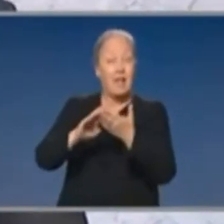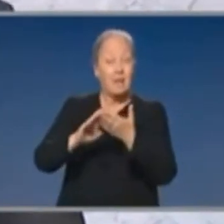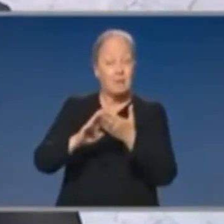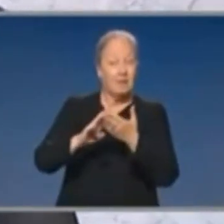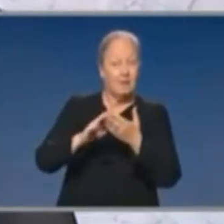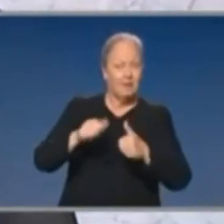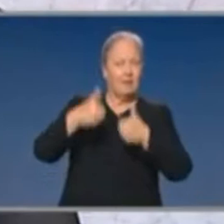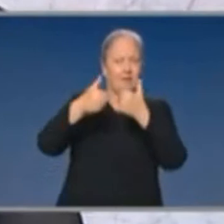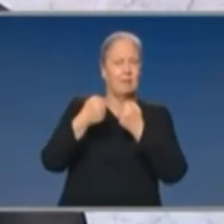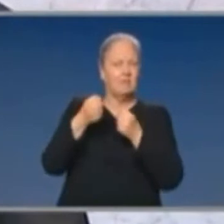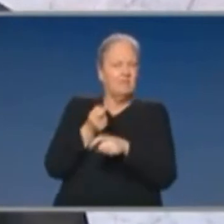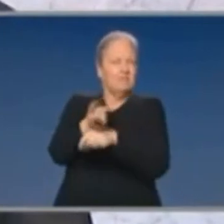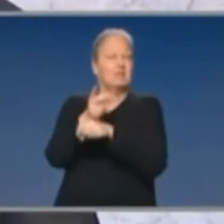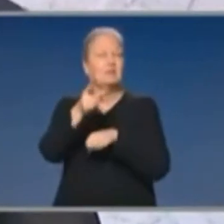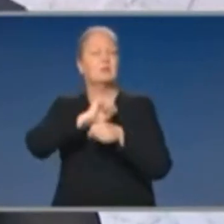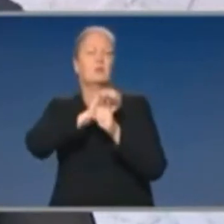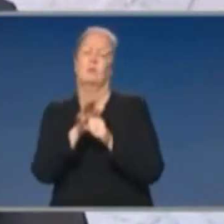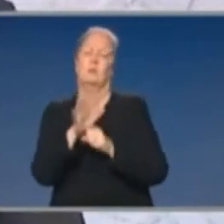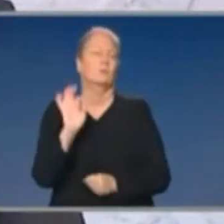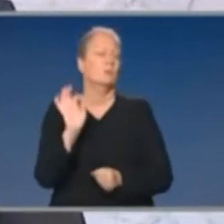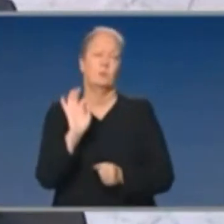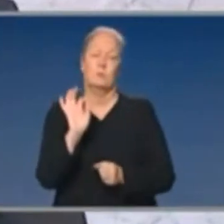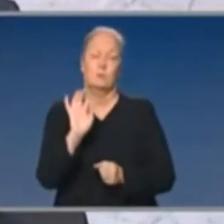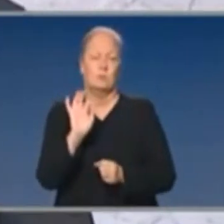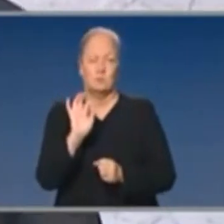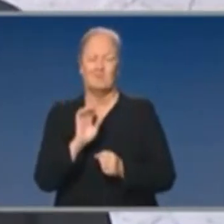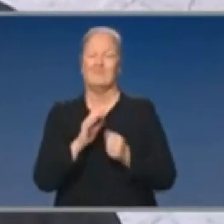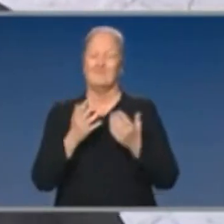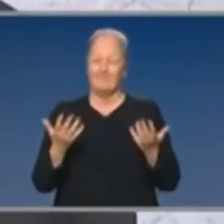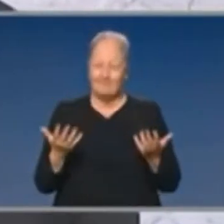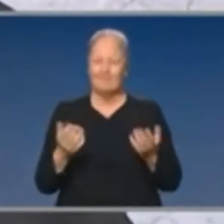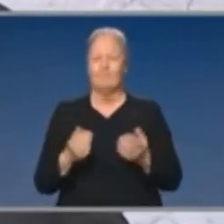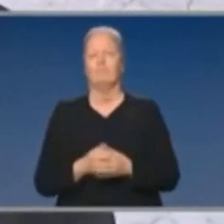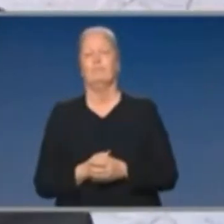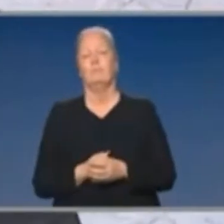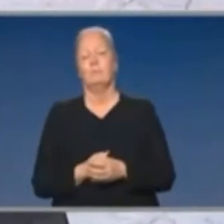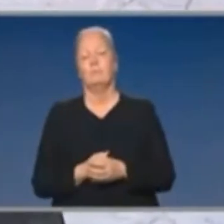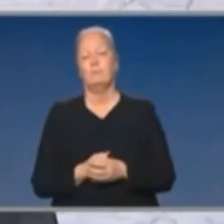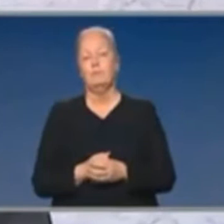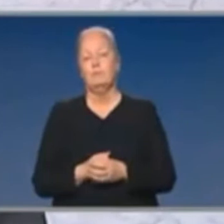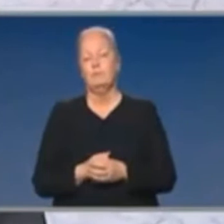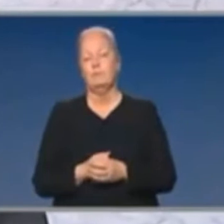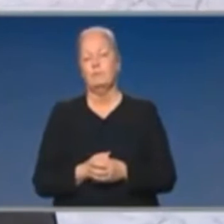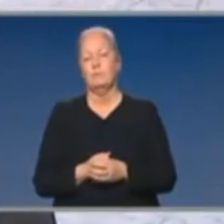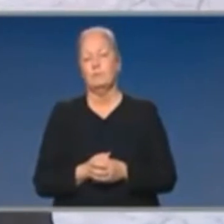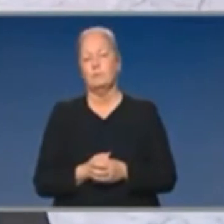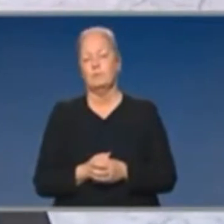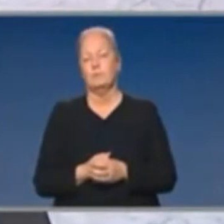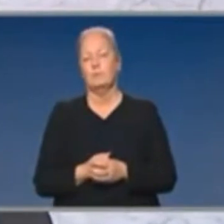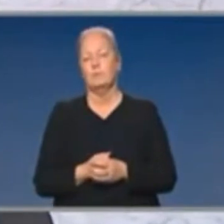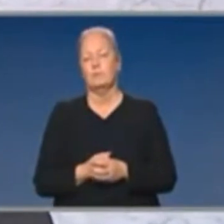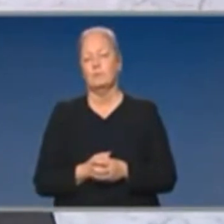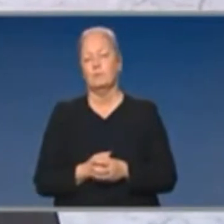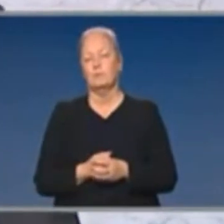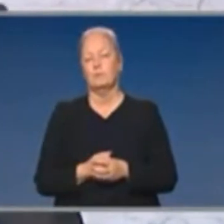And so it's important that we put ourselves in a position where they do not feature in how Australia is dealing